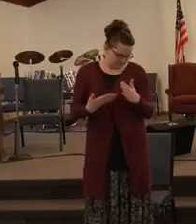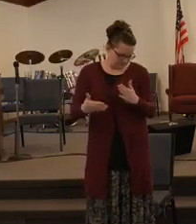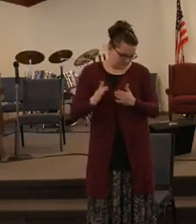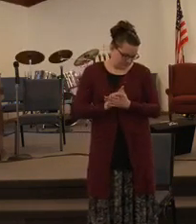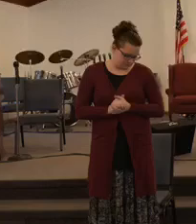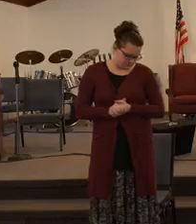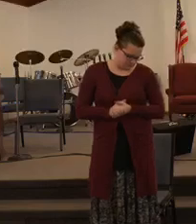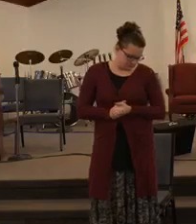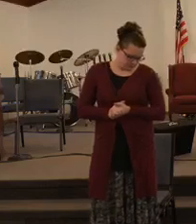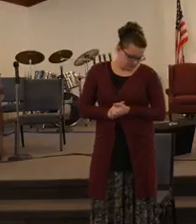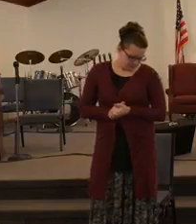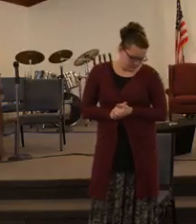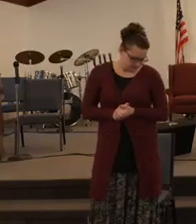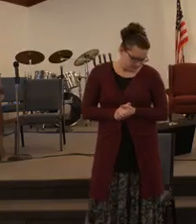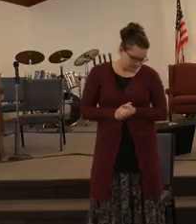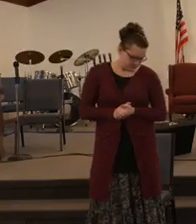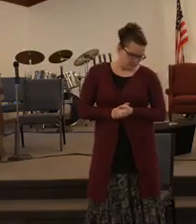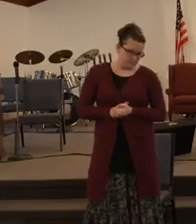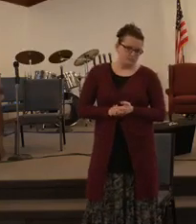heart for this message. Amen.